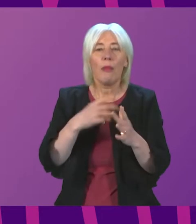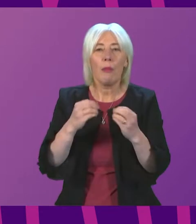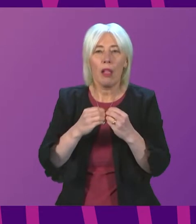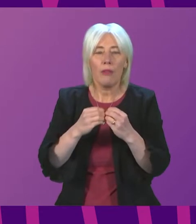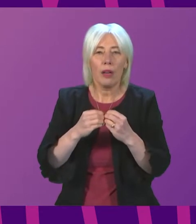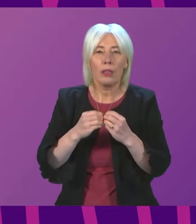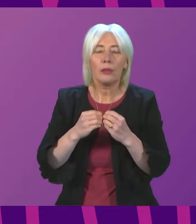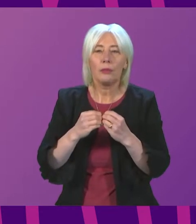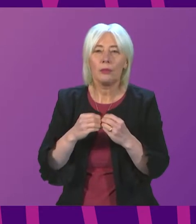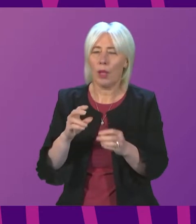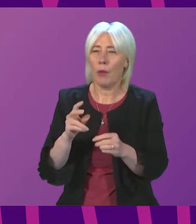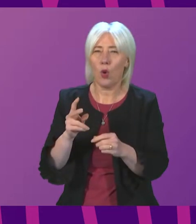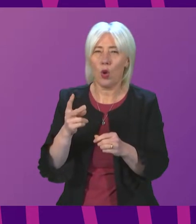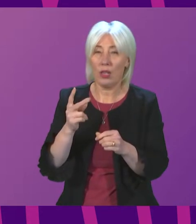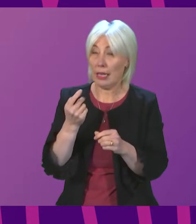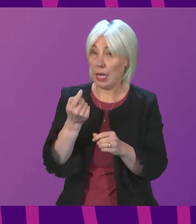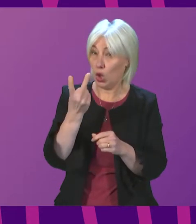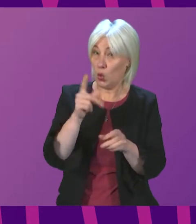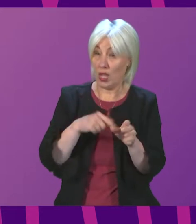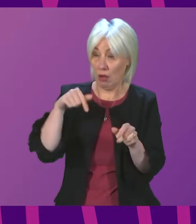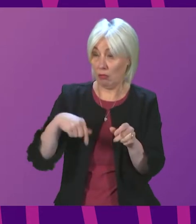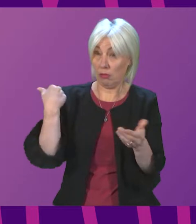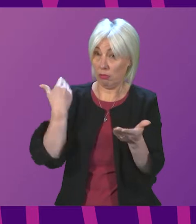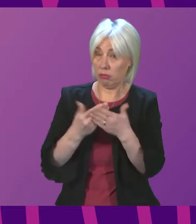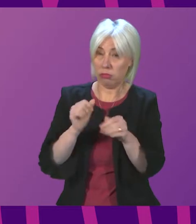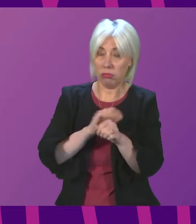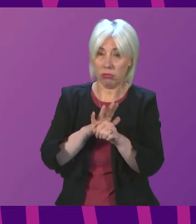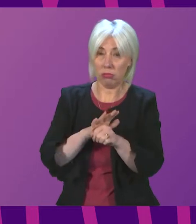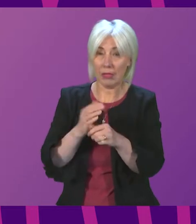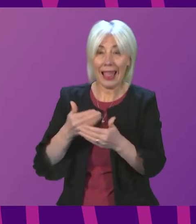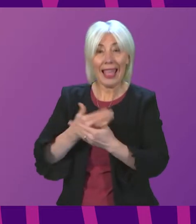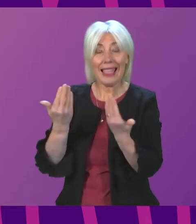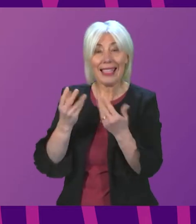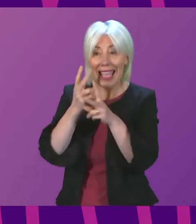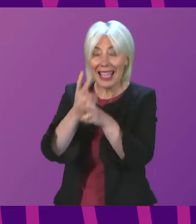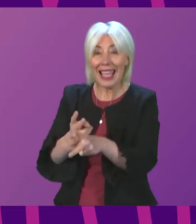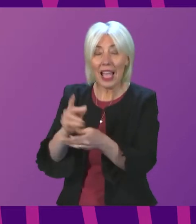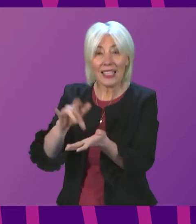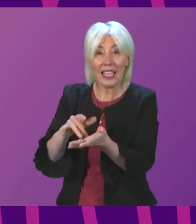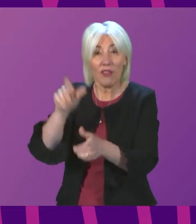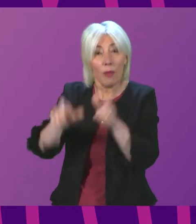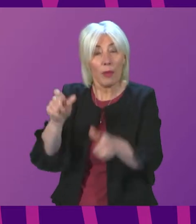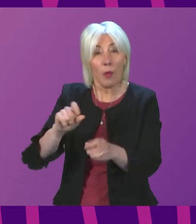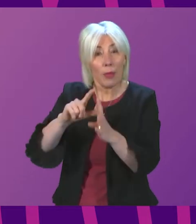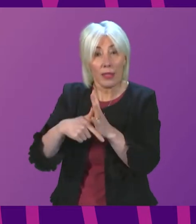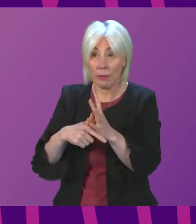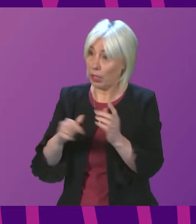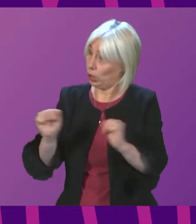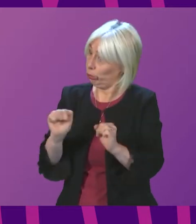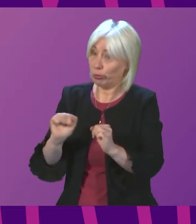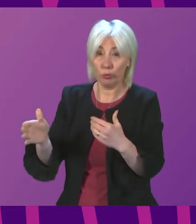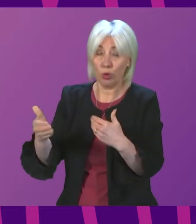President Officer, almost two years into the pandemic, daycare centres for people with disabilities have still not been opened.